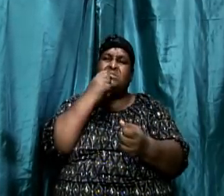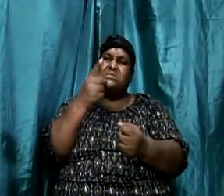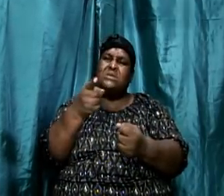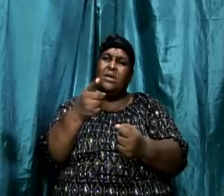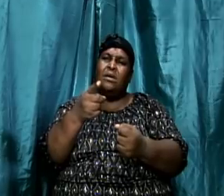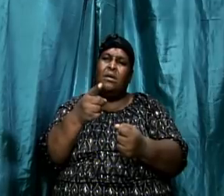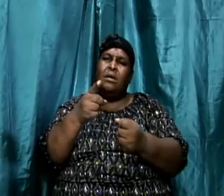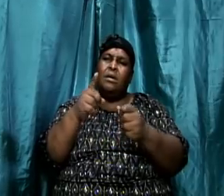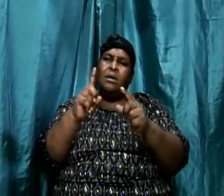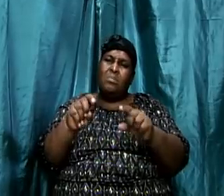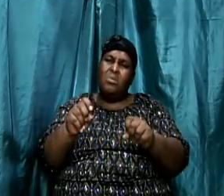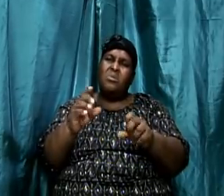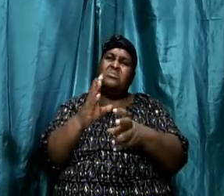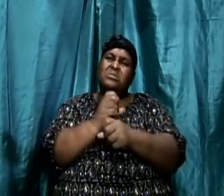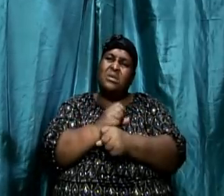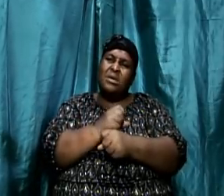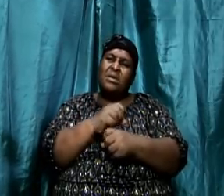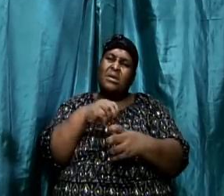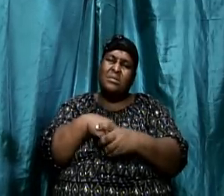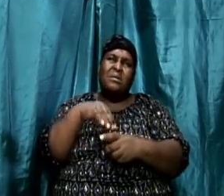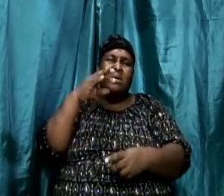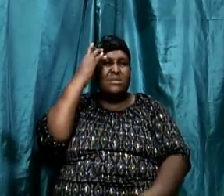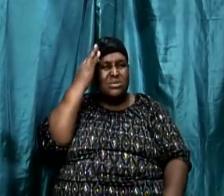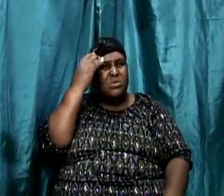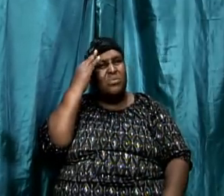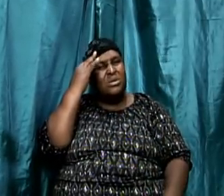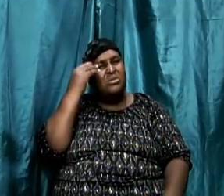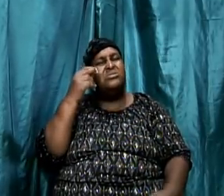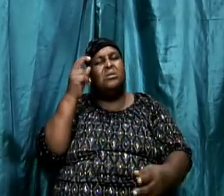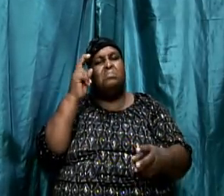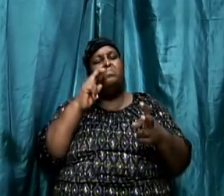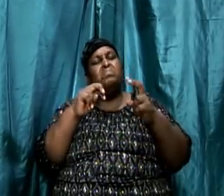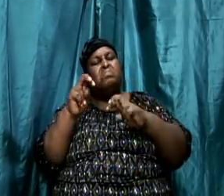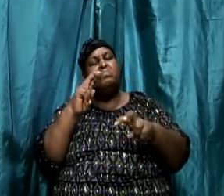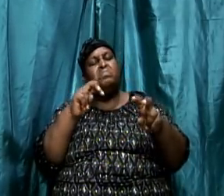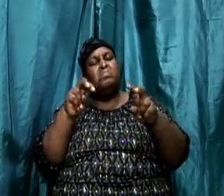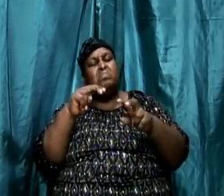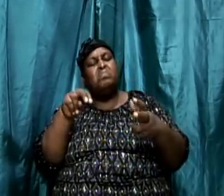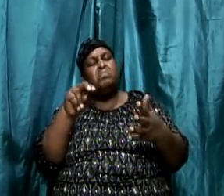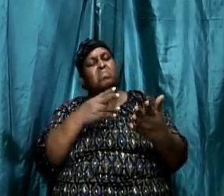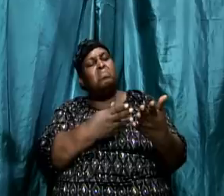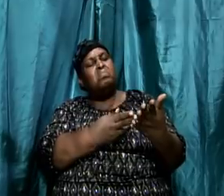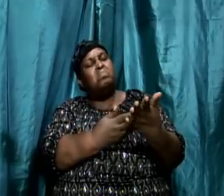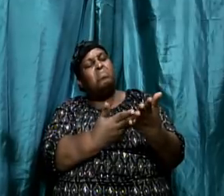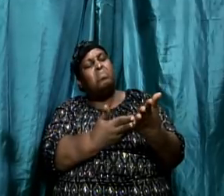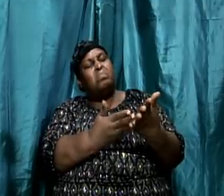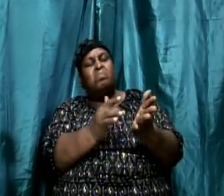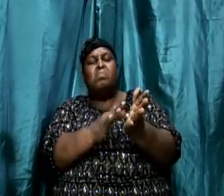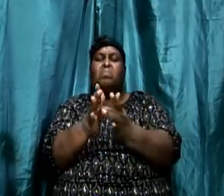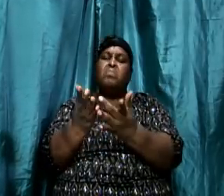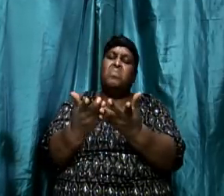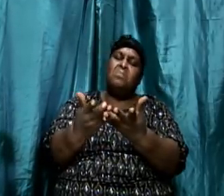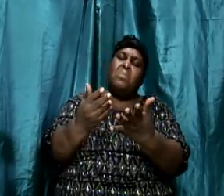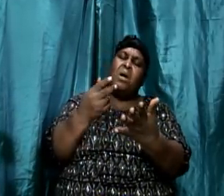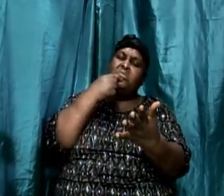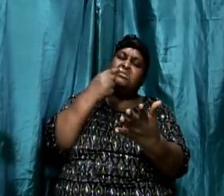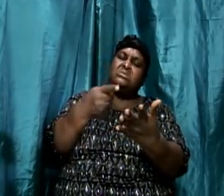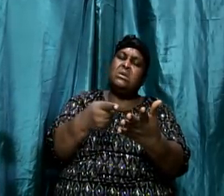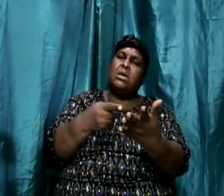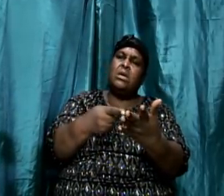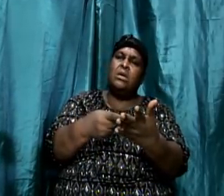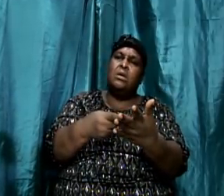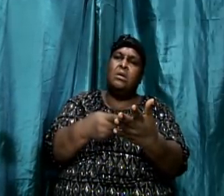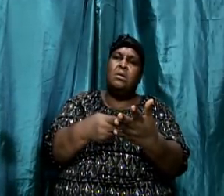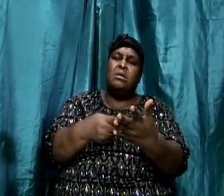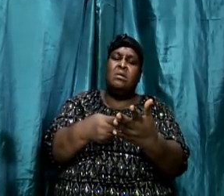into consideration observation. We have to look at the scriptures. Look at what the Bible actually says. Does it say,